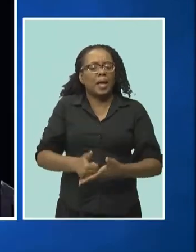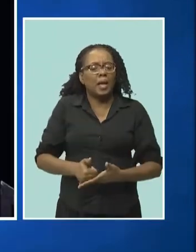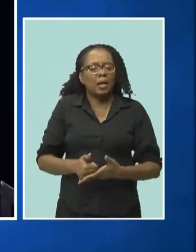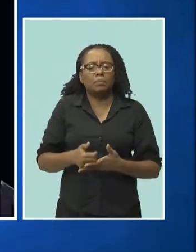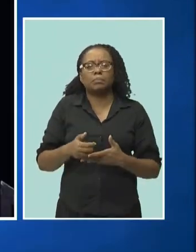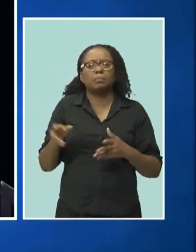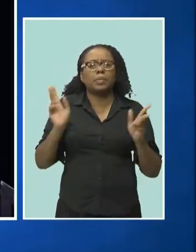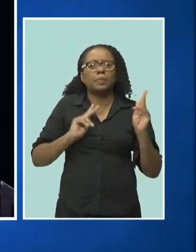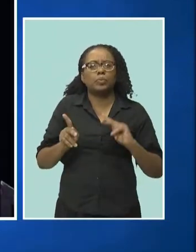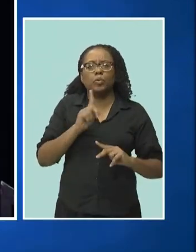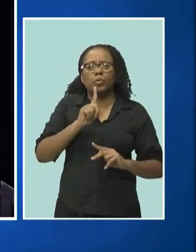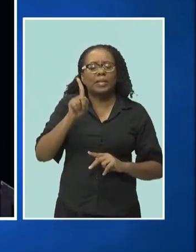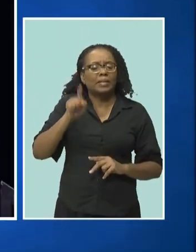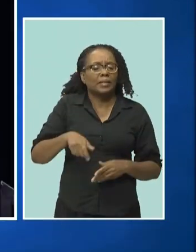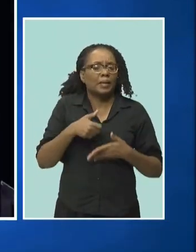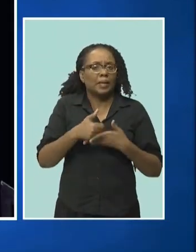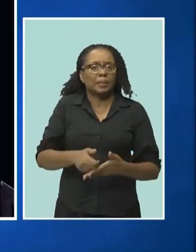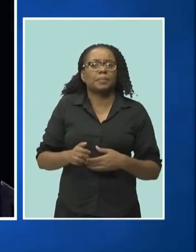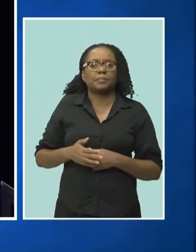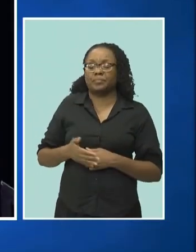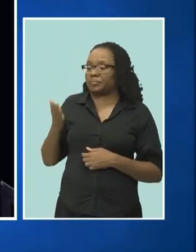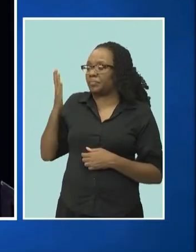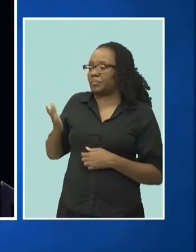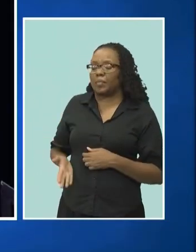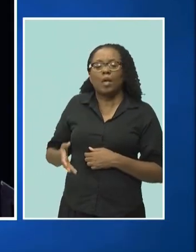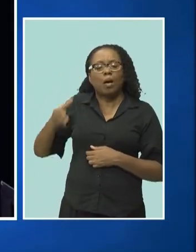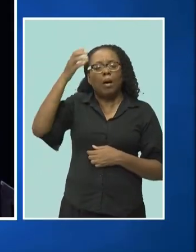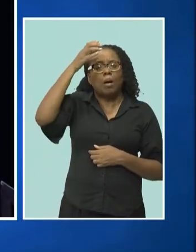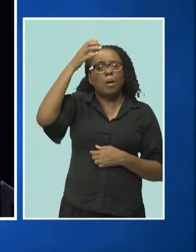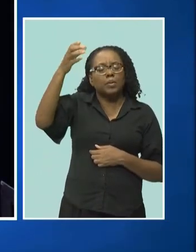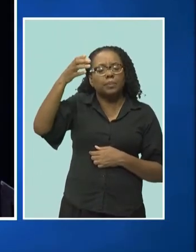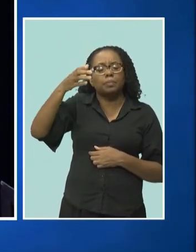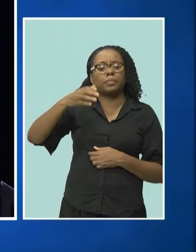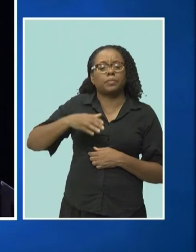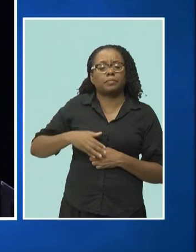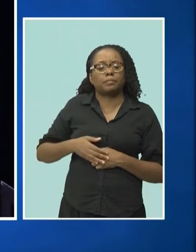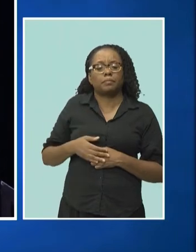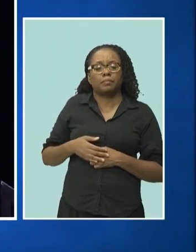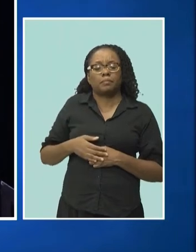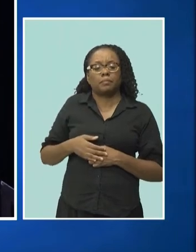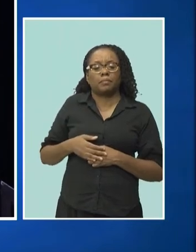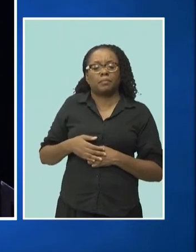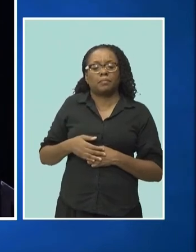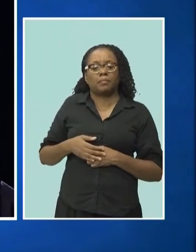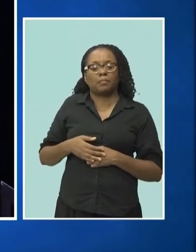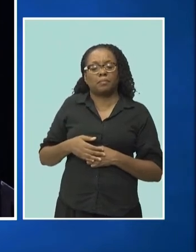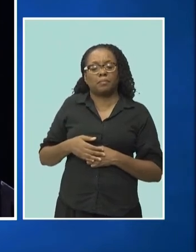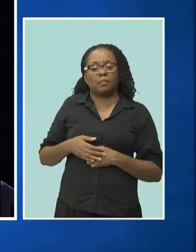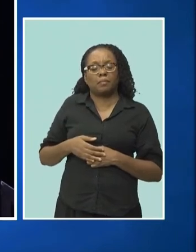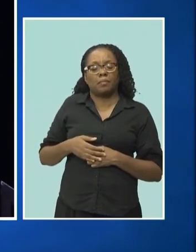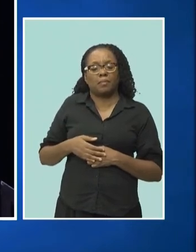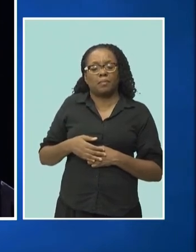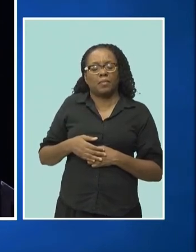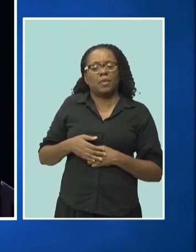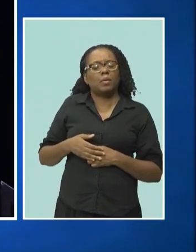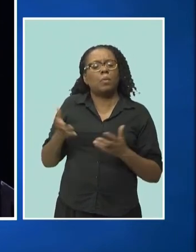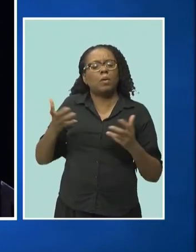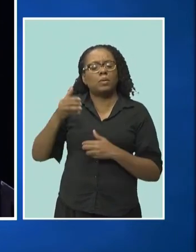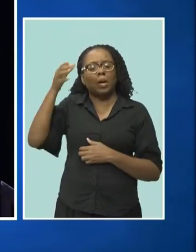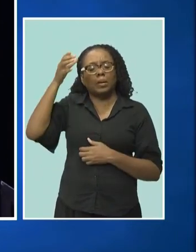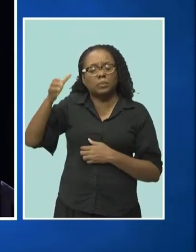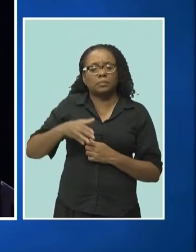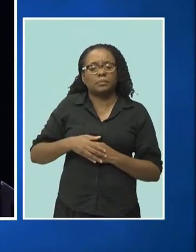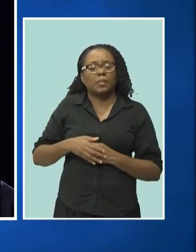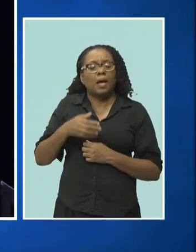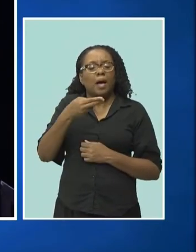of the outreach that then took place made Harris Paints have a connection to the